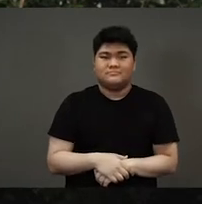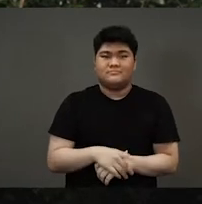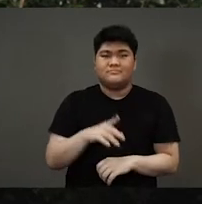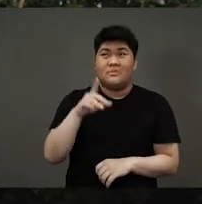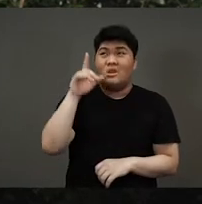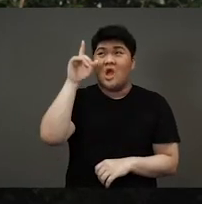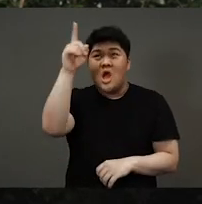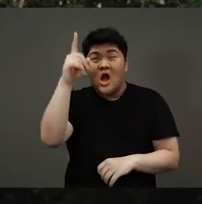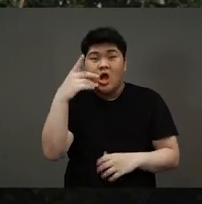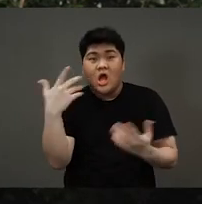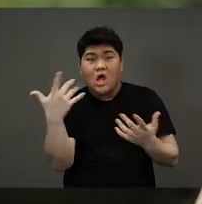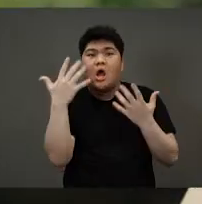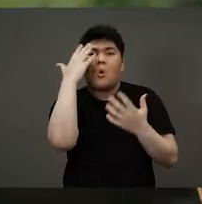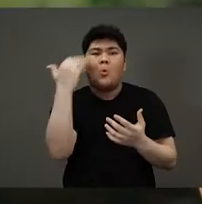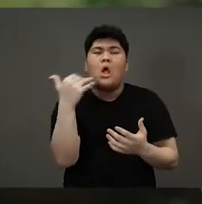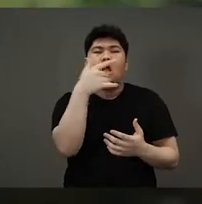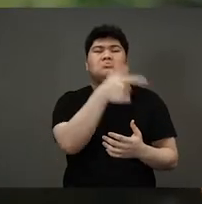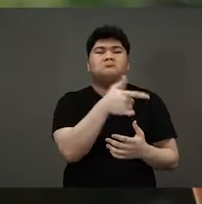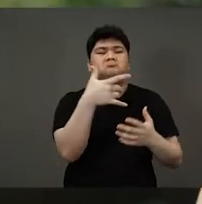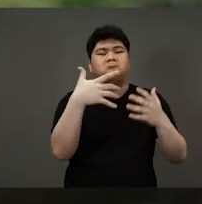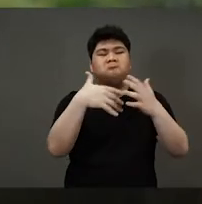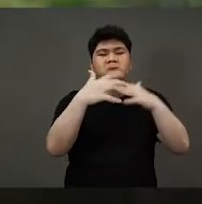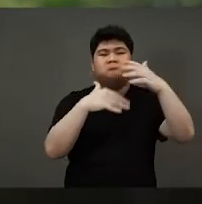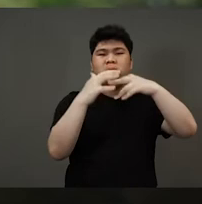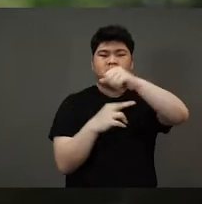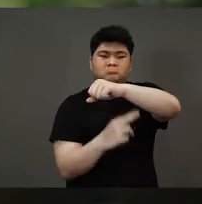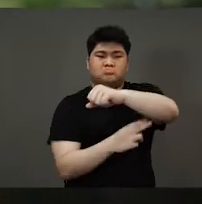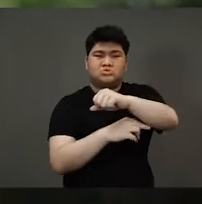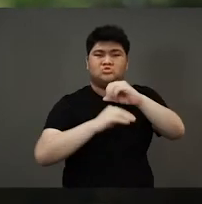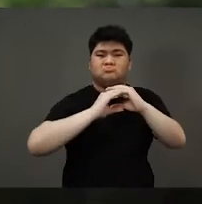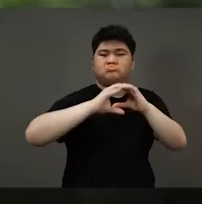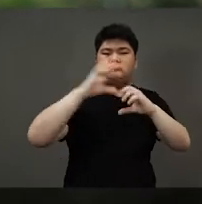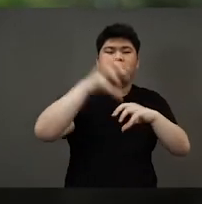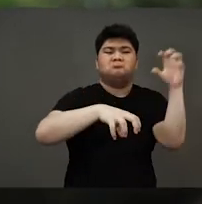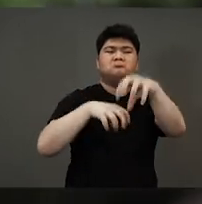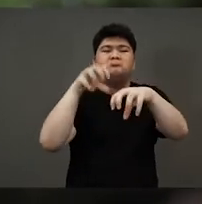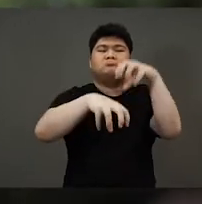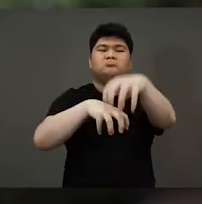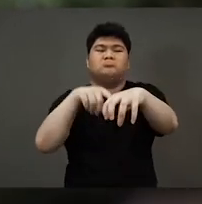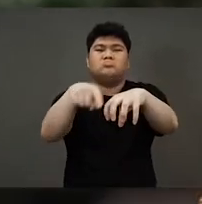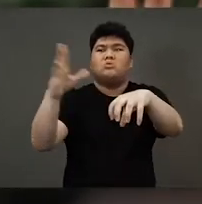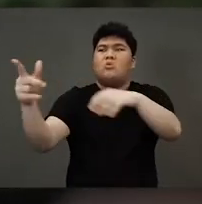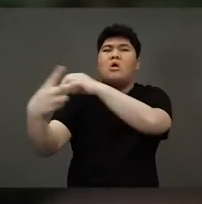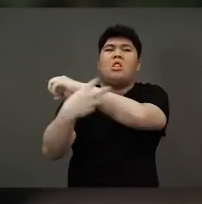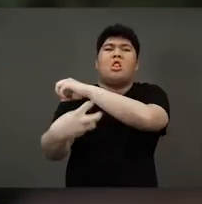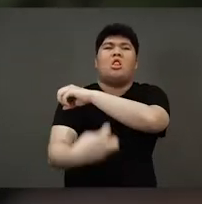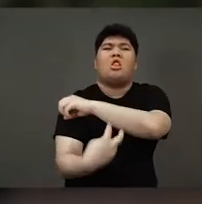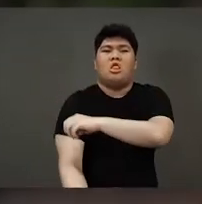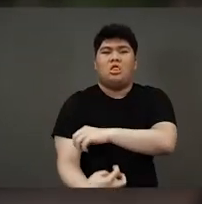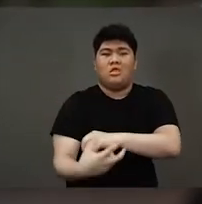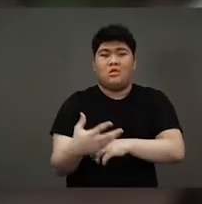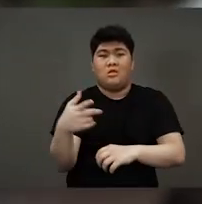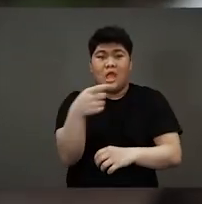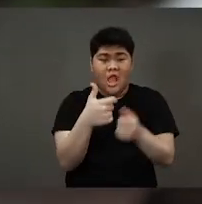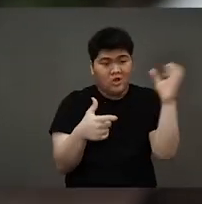the stones and rocks. Boys and girls, that's why the stone bridge was vanishing and everything was disappearing.